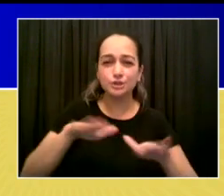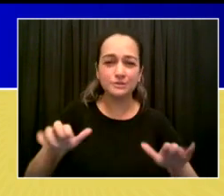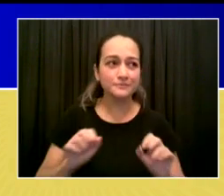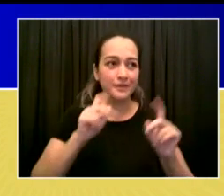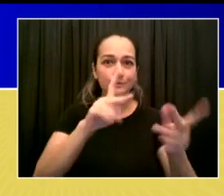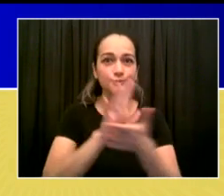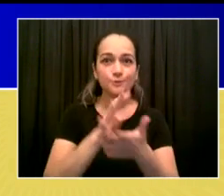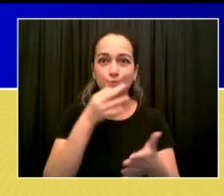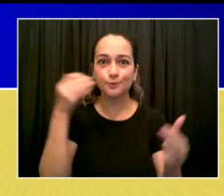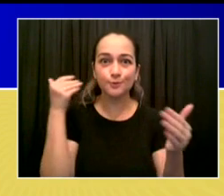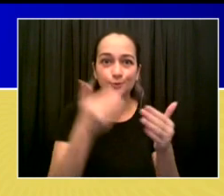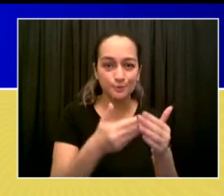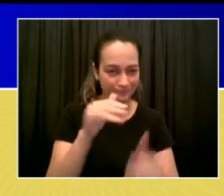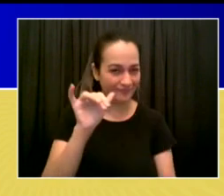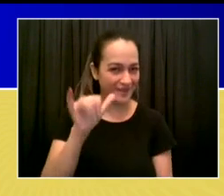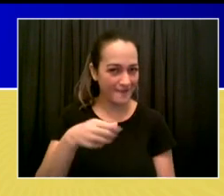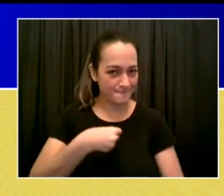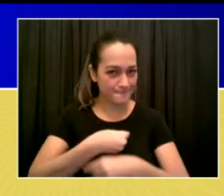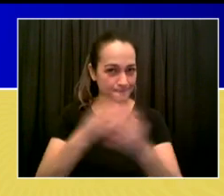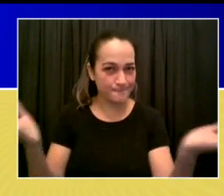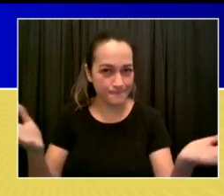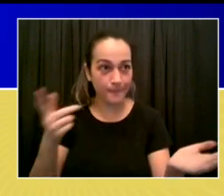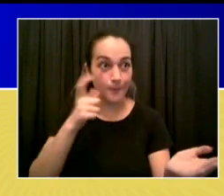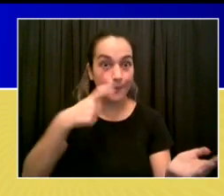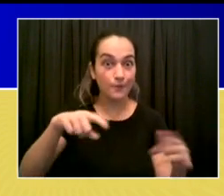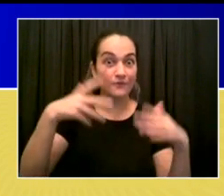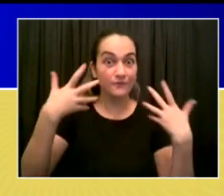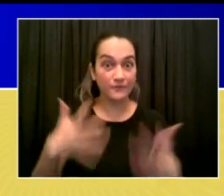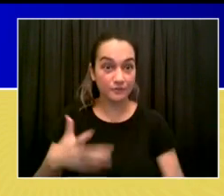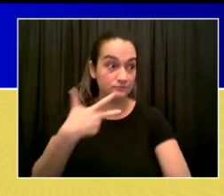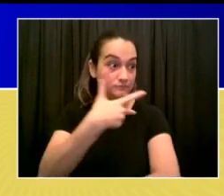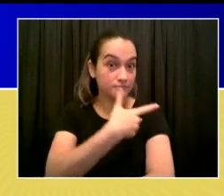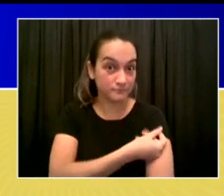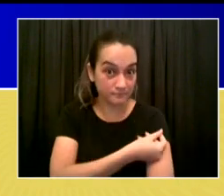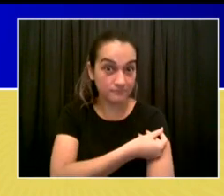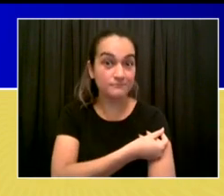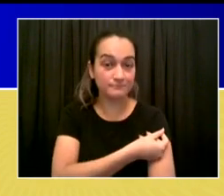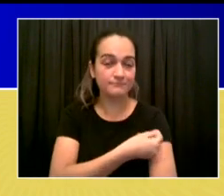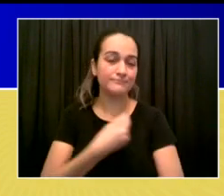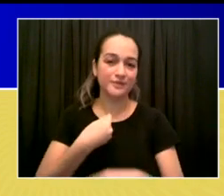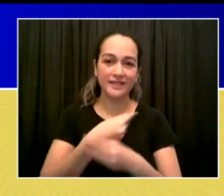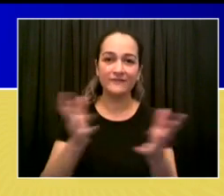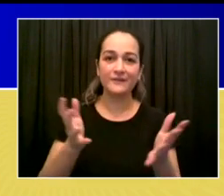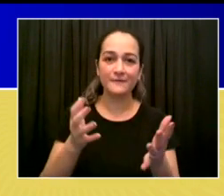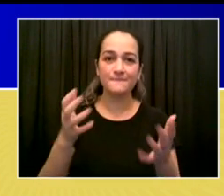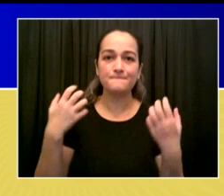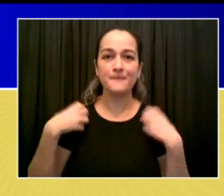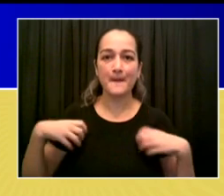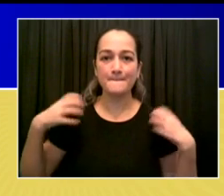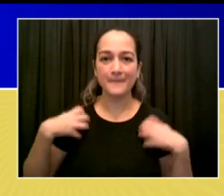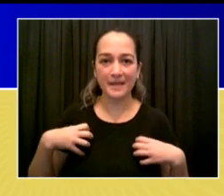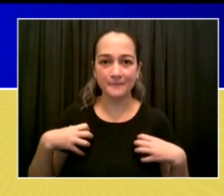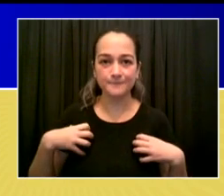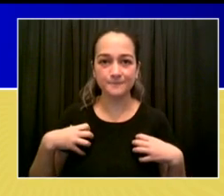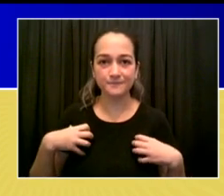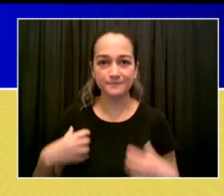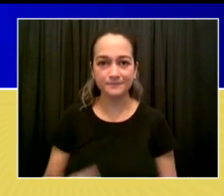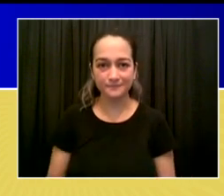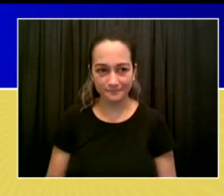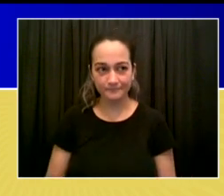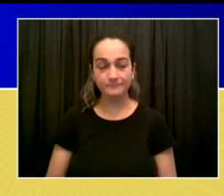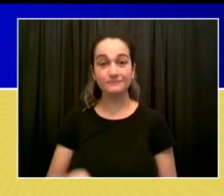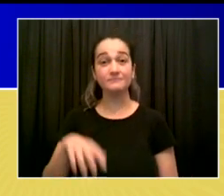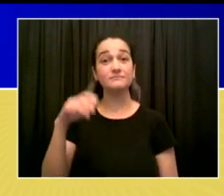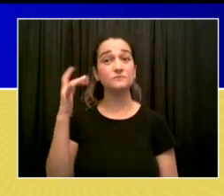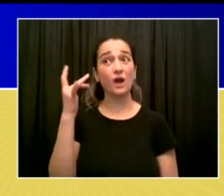make sure they're healthy and safe, reassure our families. The families benefit because everyone gets that $100 incentive.